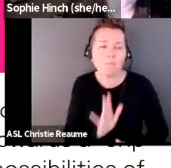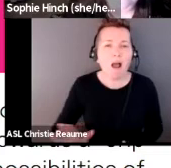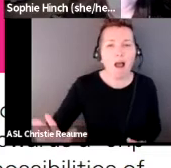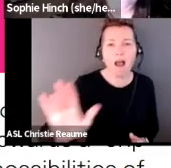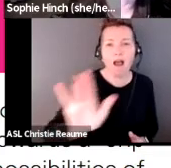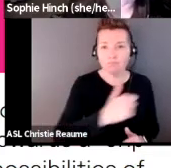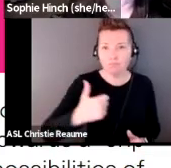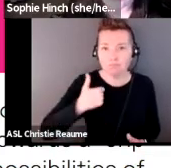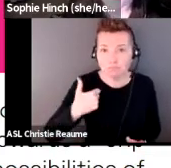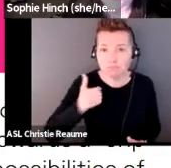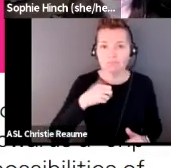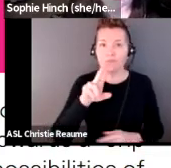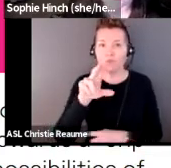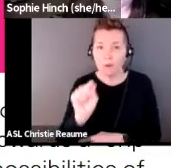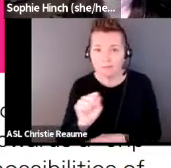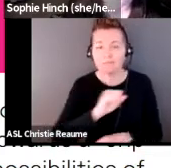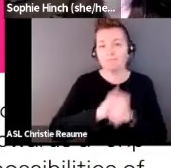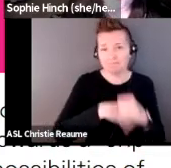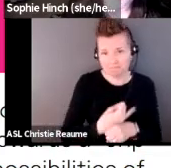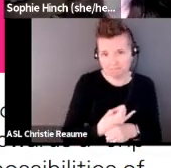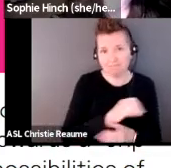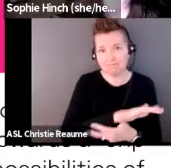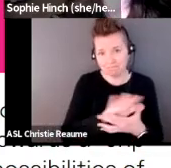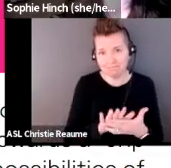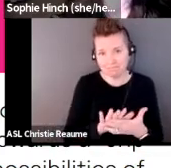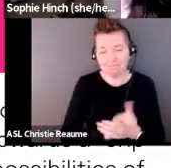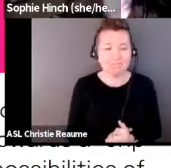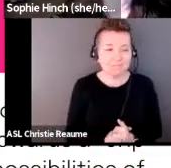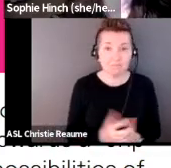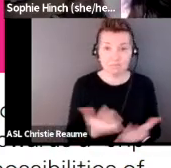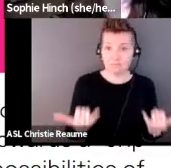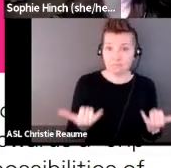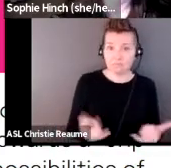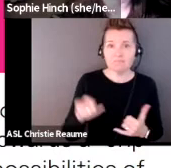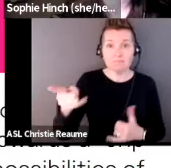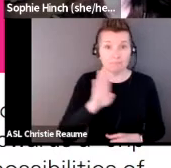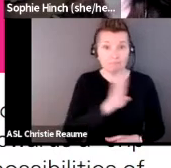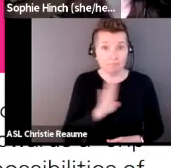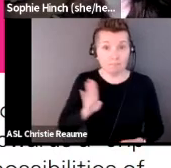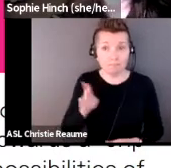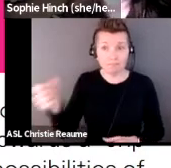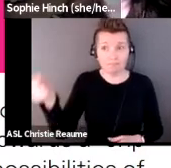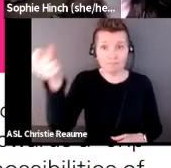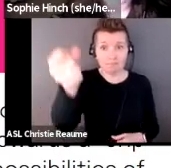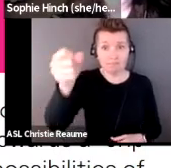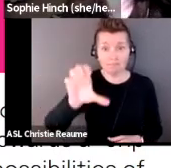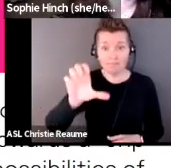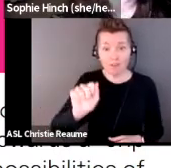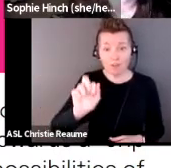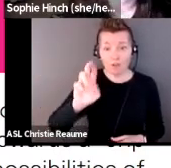the United States, and internationally. Sean currently sits on the board of CARFAC Ontario,